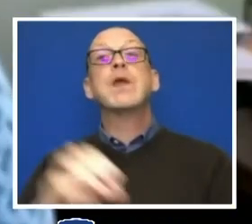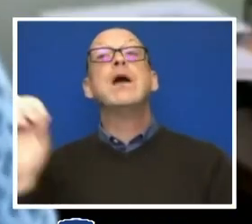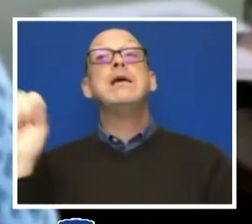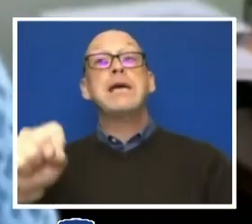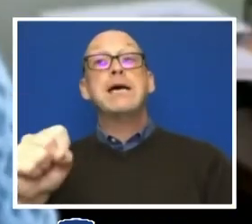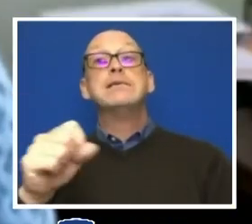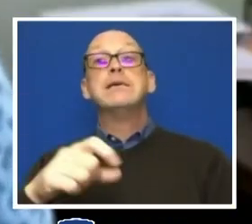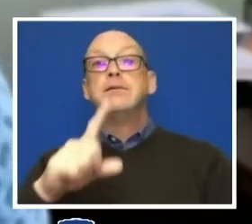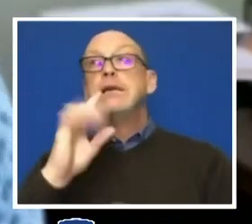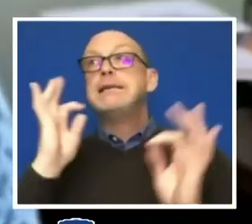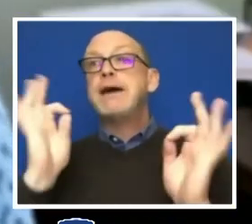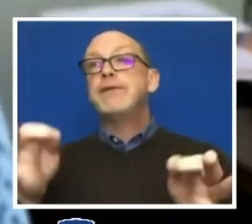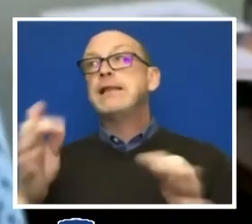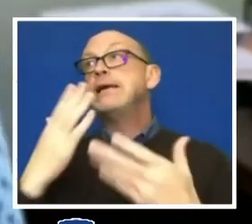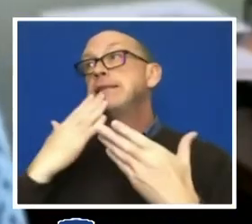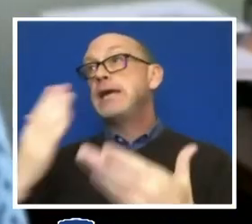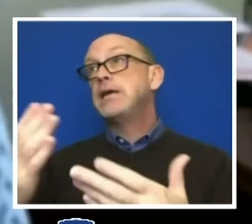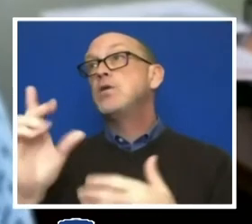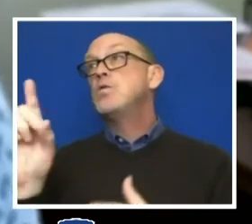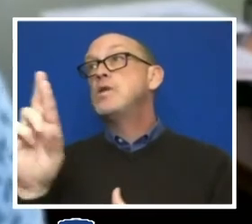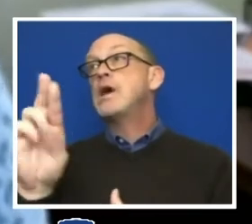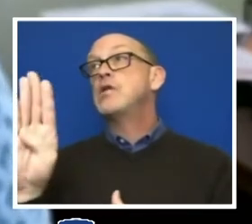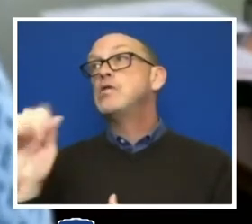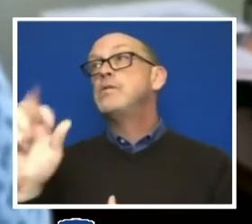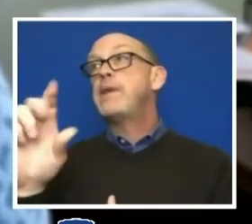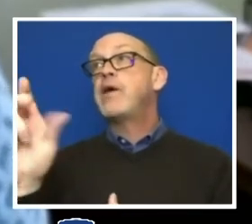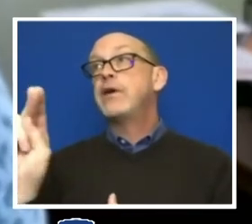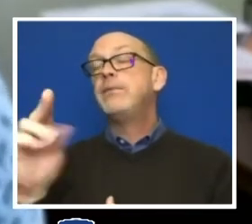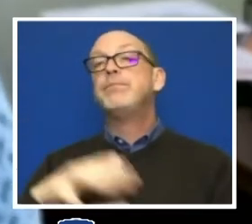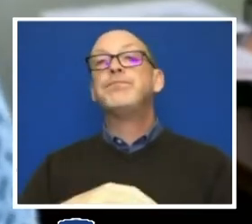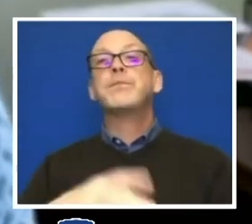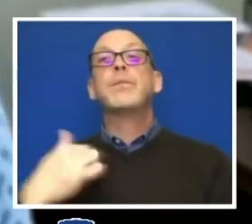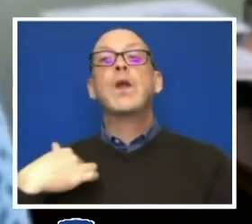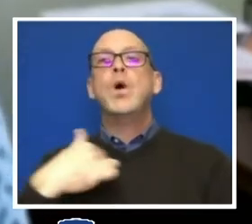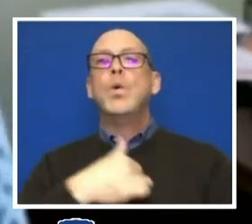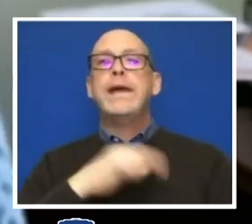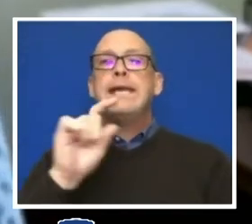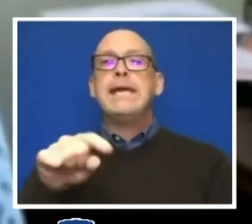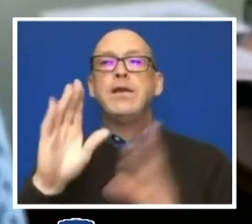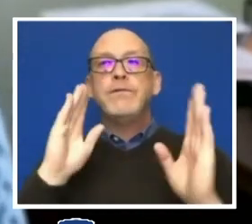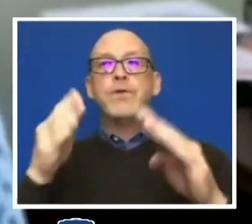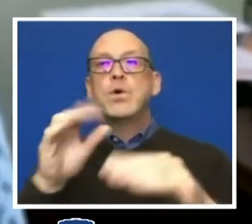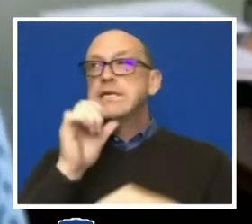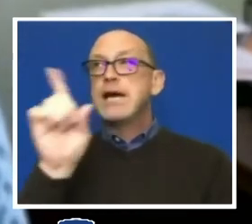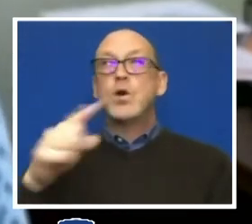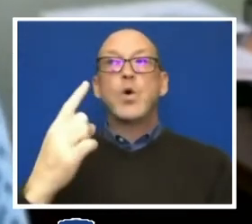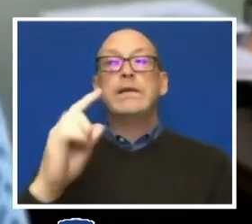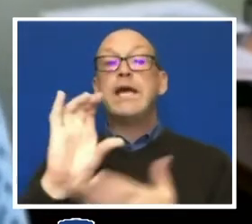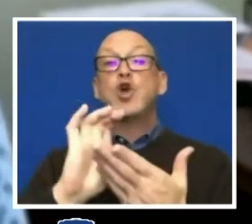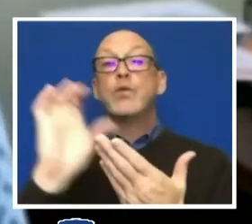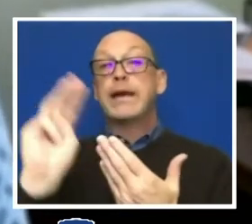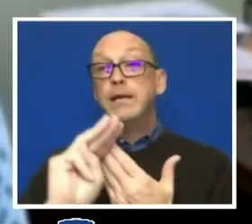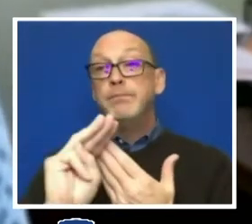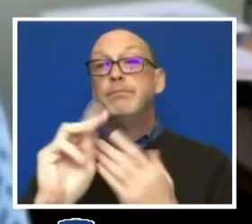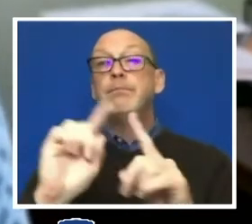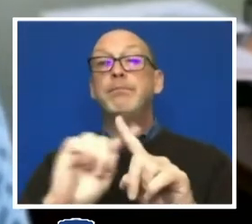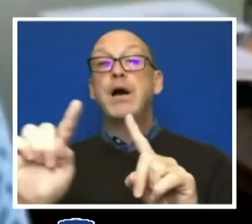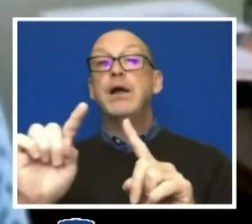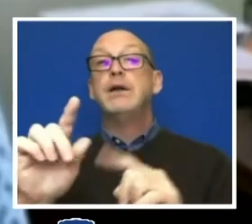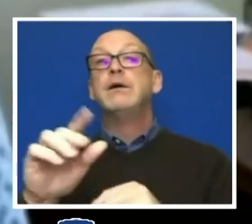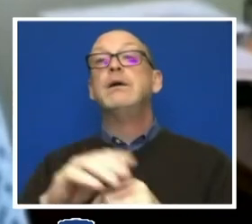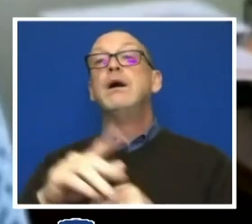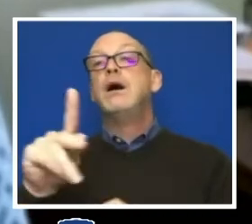definitely. Yes, Thank you, Dr. Barron. You know, we need to focus not just on the curriculum, but also on pedagogy,